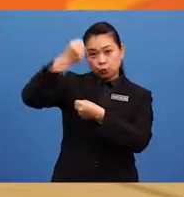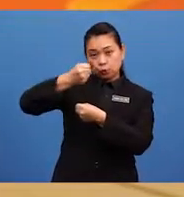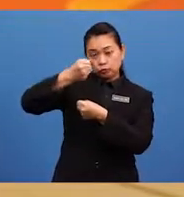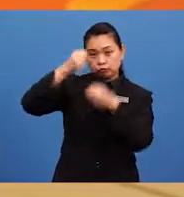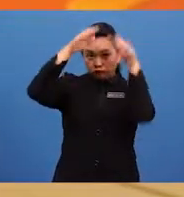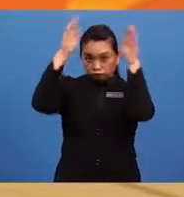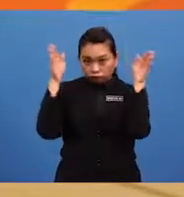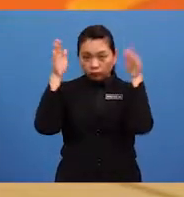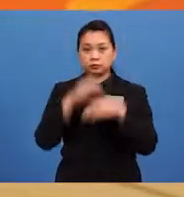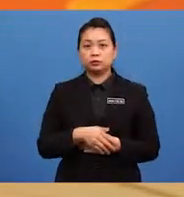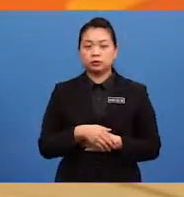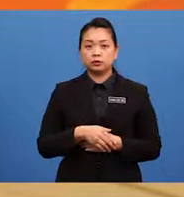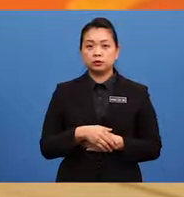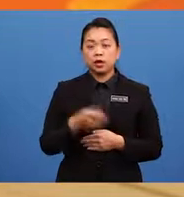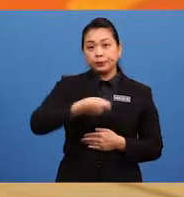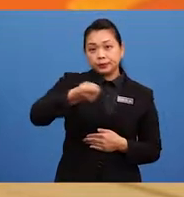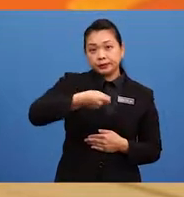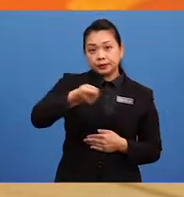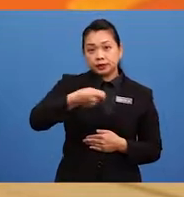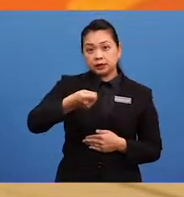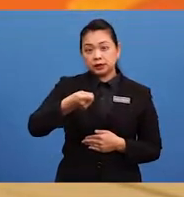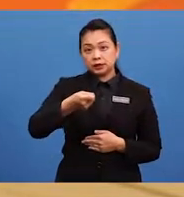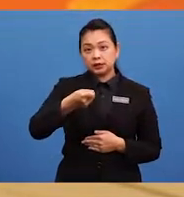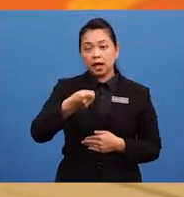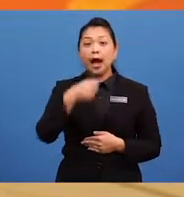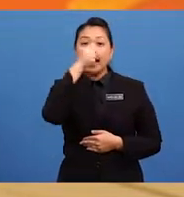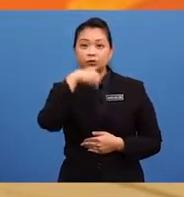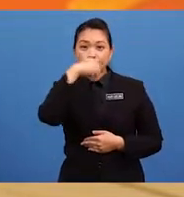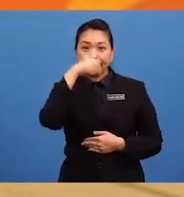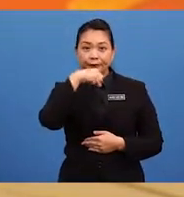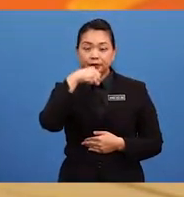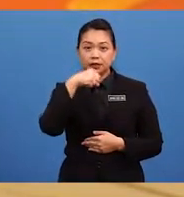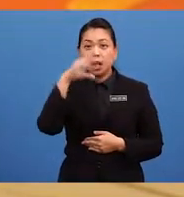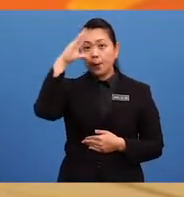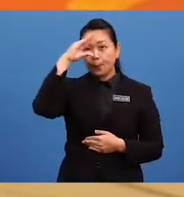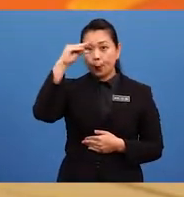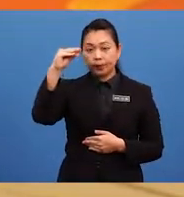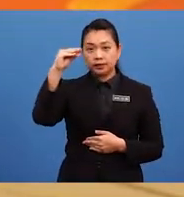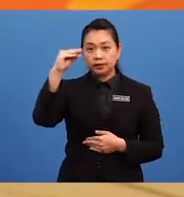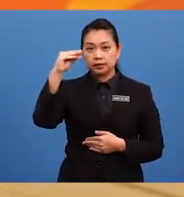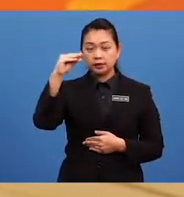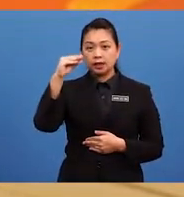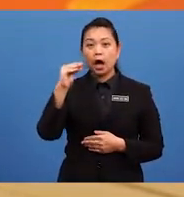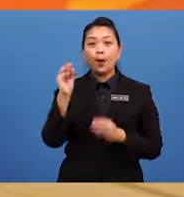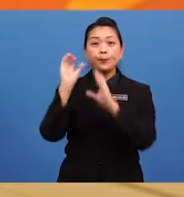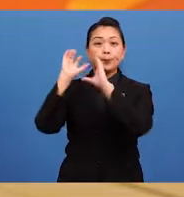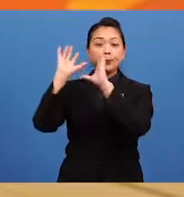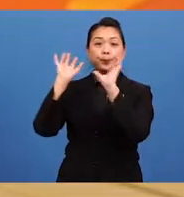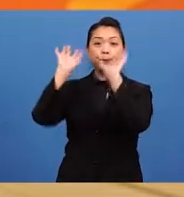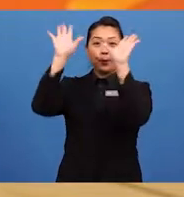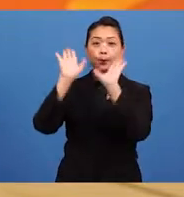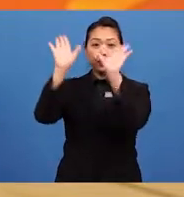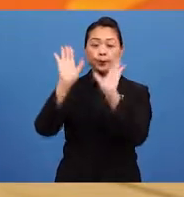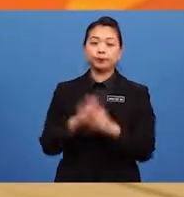dogs, frisbees, ice cream, boys, volleyball, families,